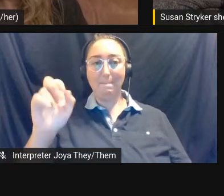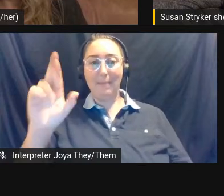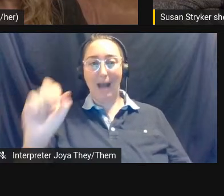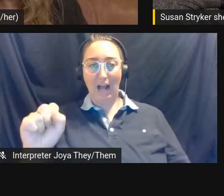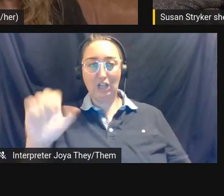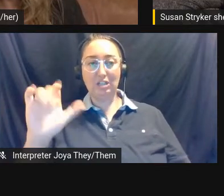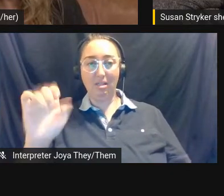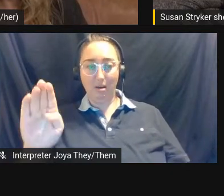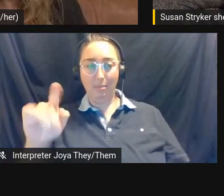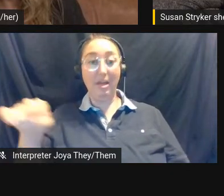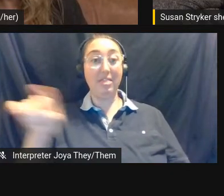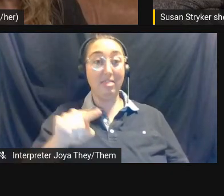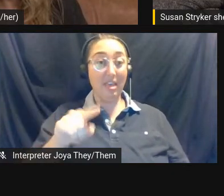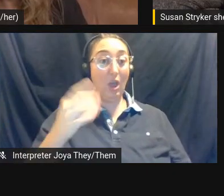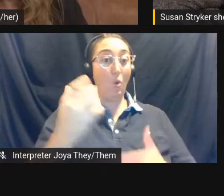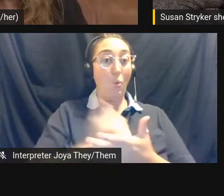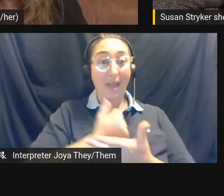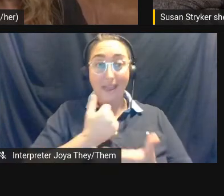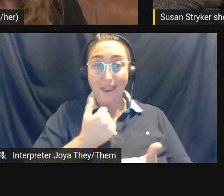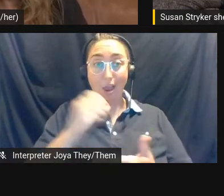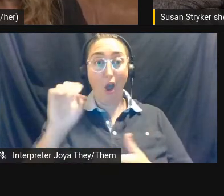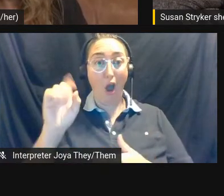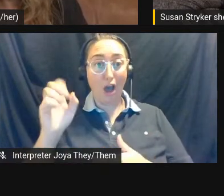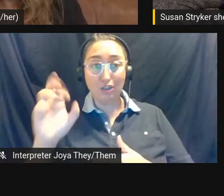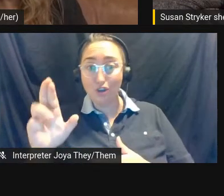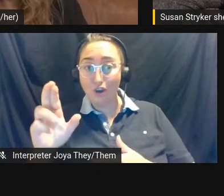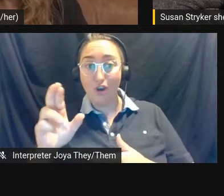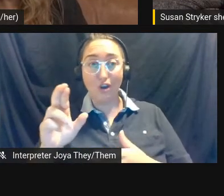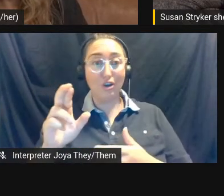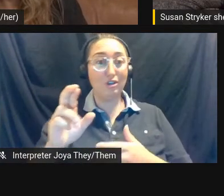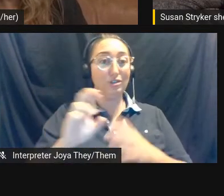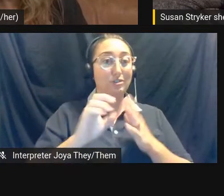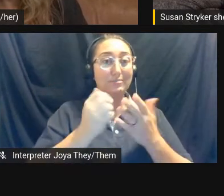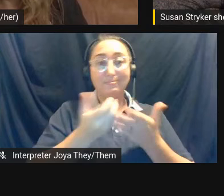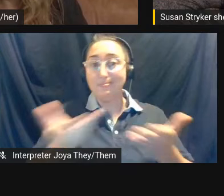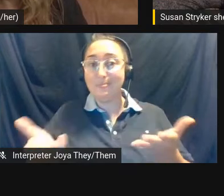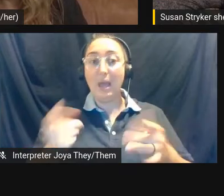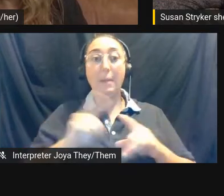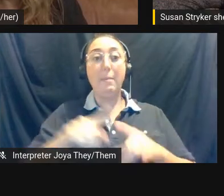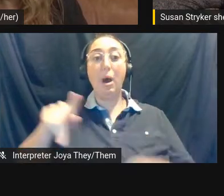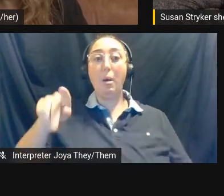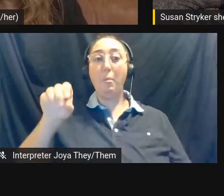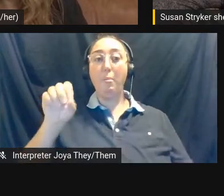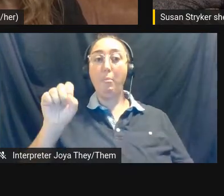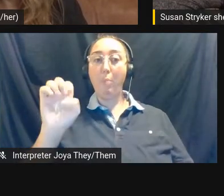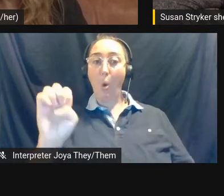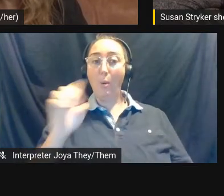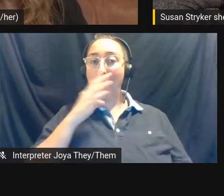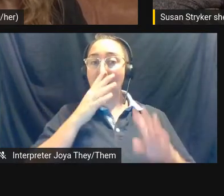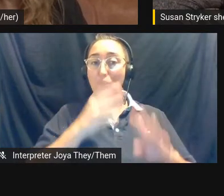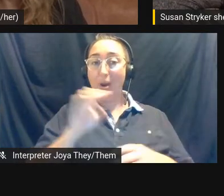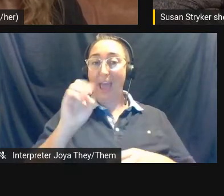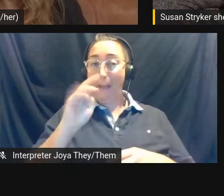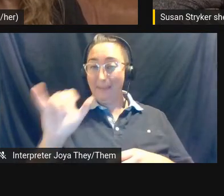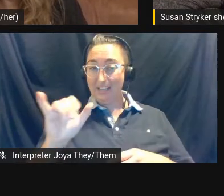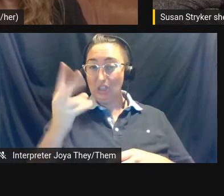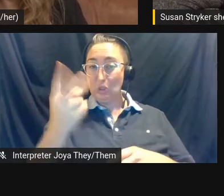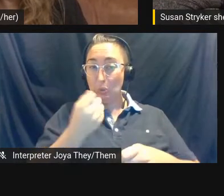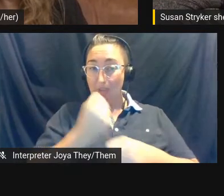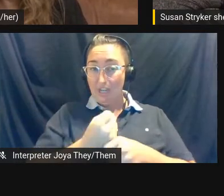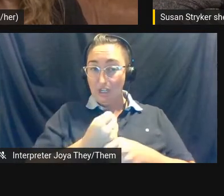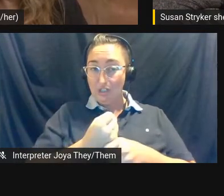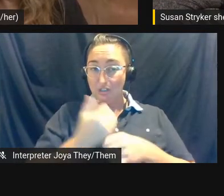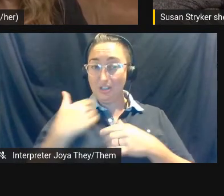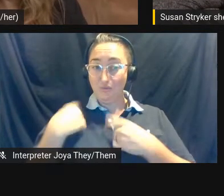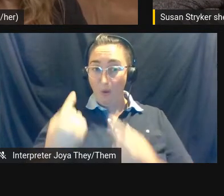Oscars, but for Pose, I mean, it's been snubbed at the Emmys two years in a row, and even this year, the only nomination